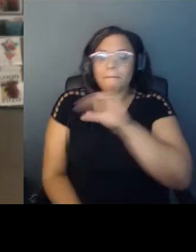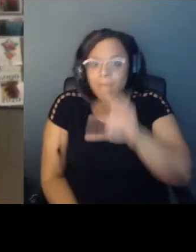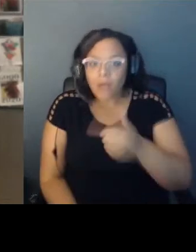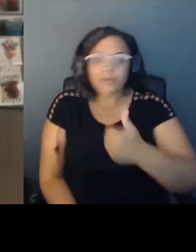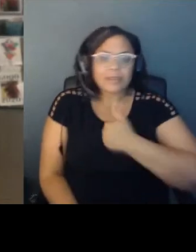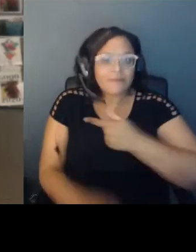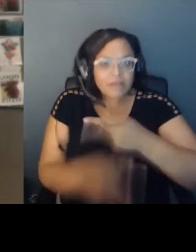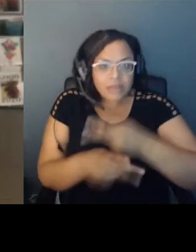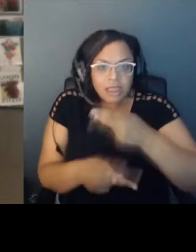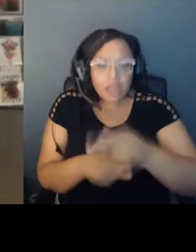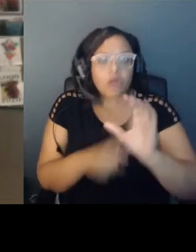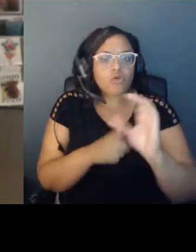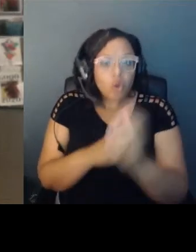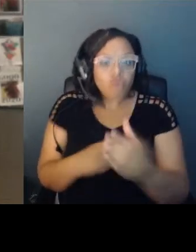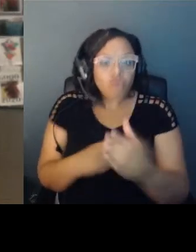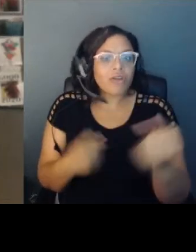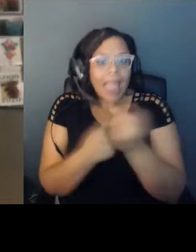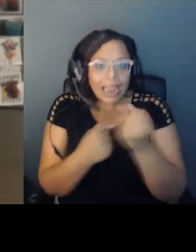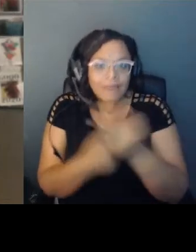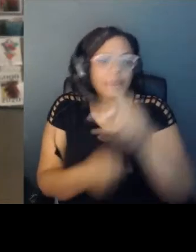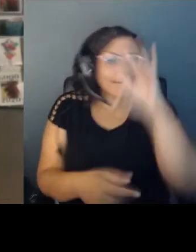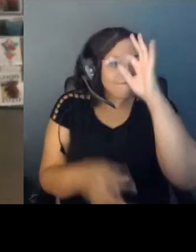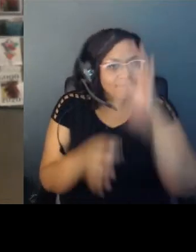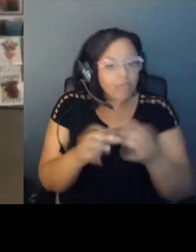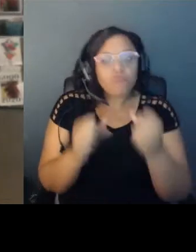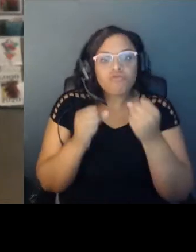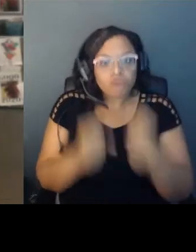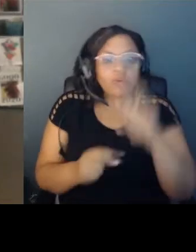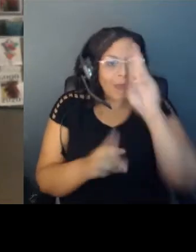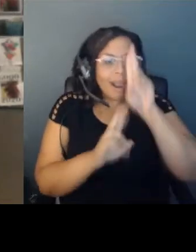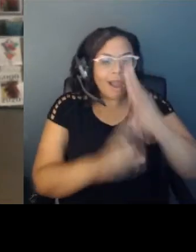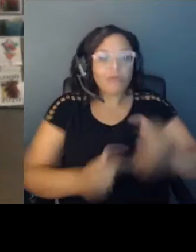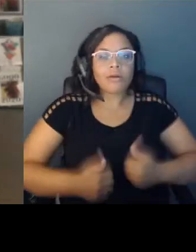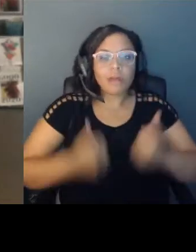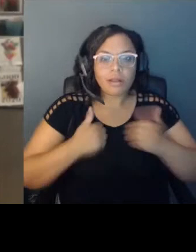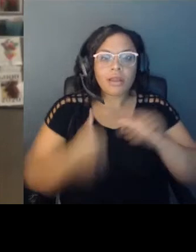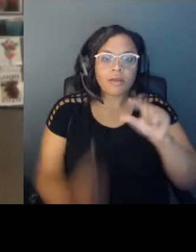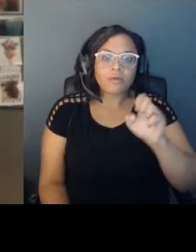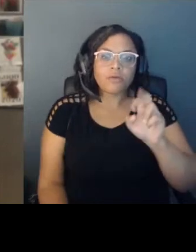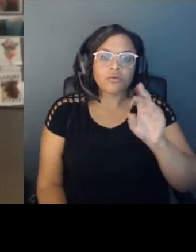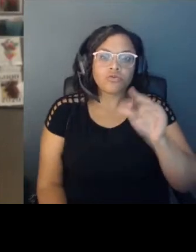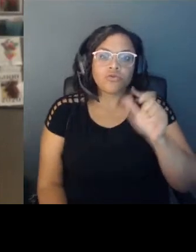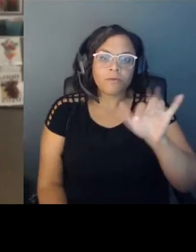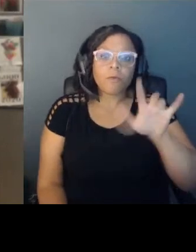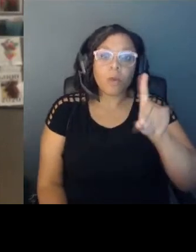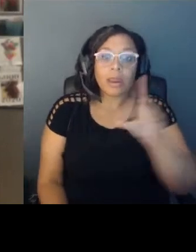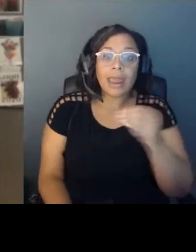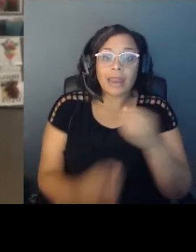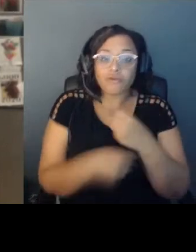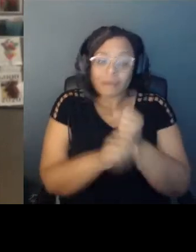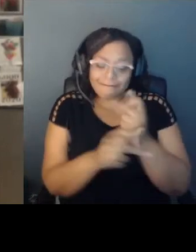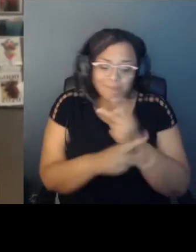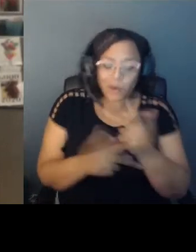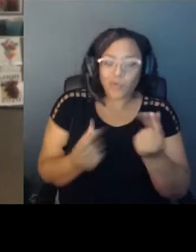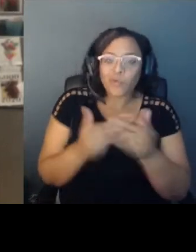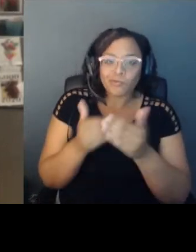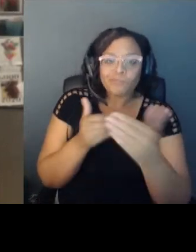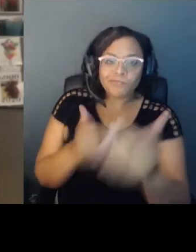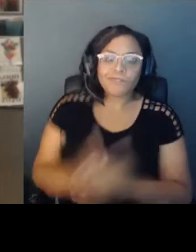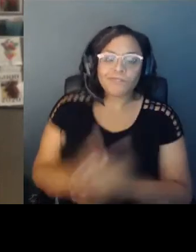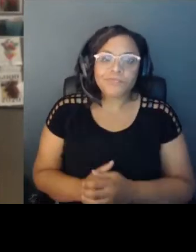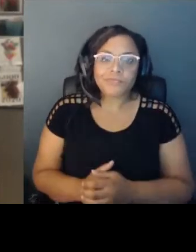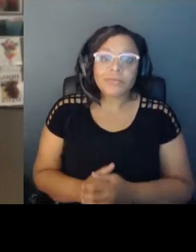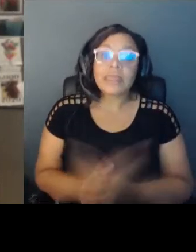and faith to honor the life of George Floyd and to help make sense of the path ahead. Tonight's program is presented by the